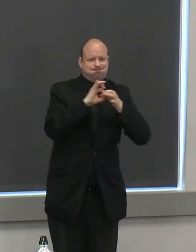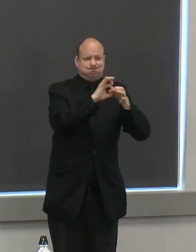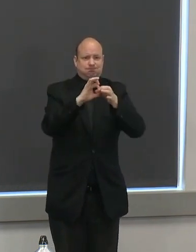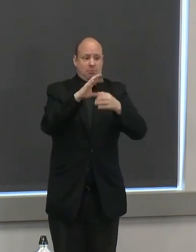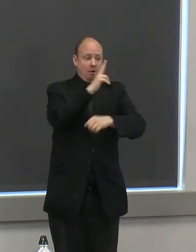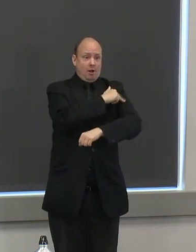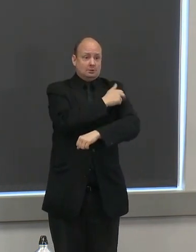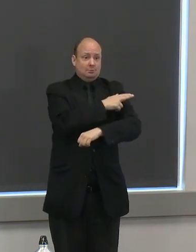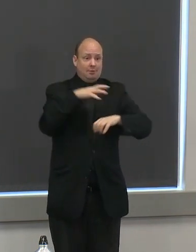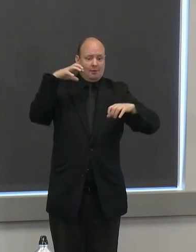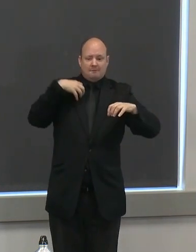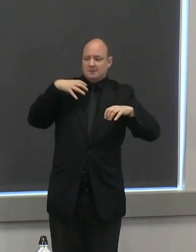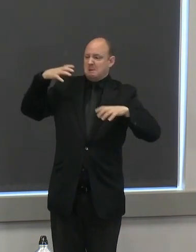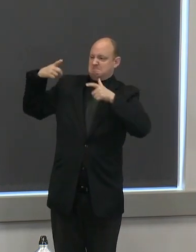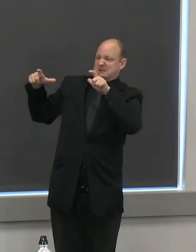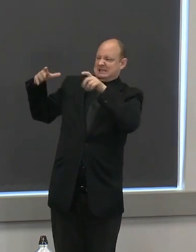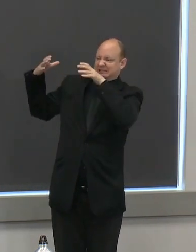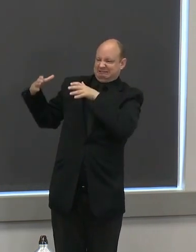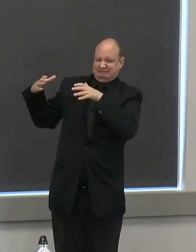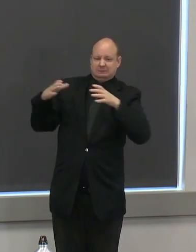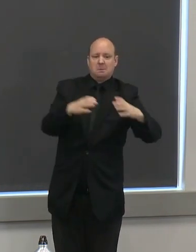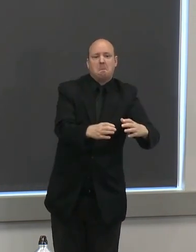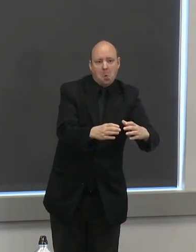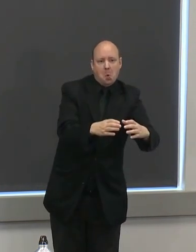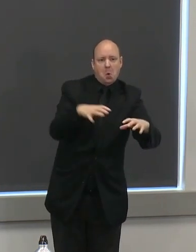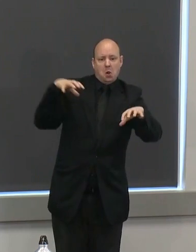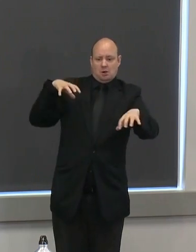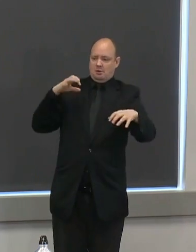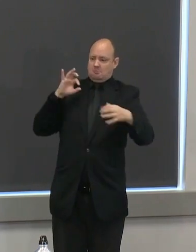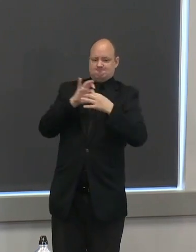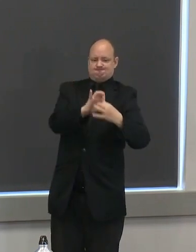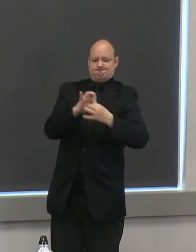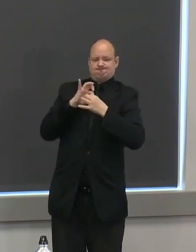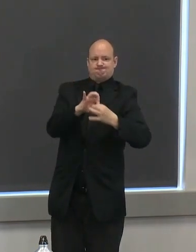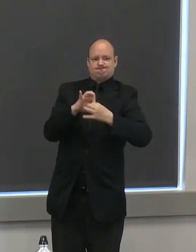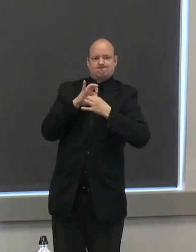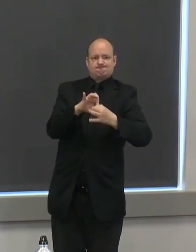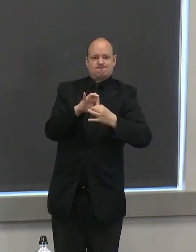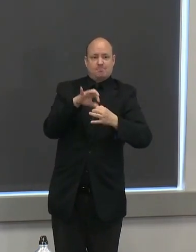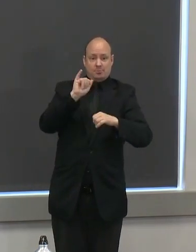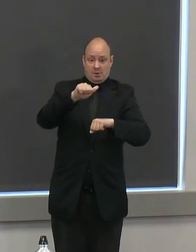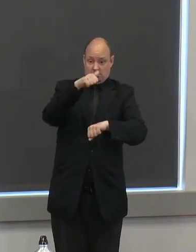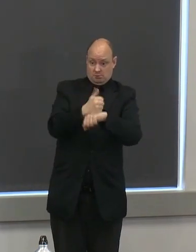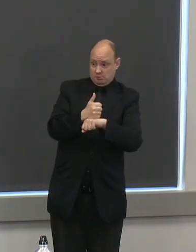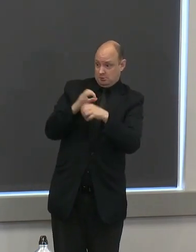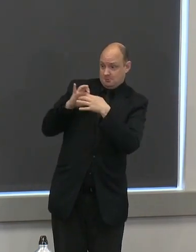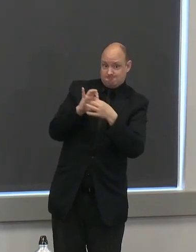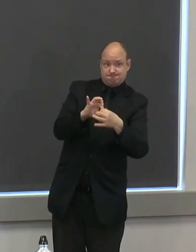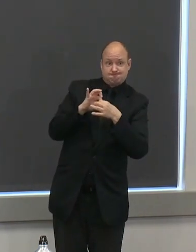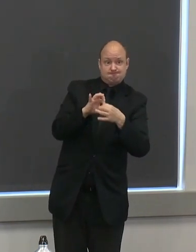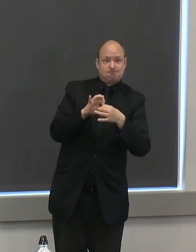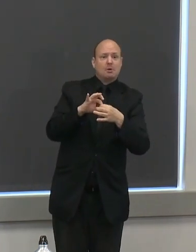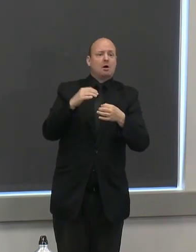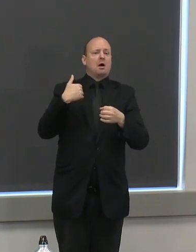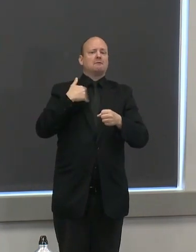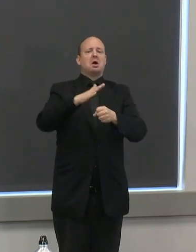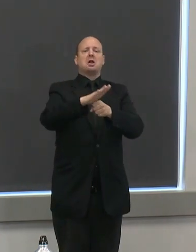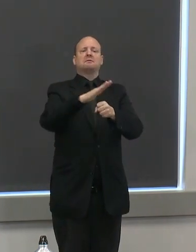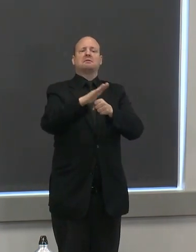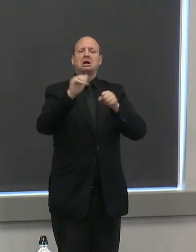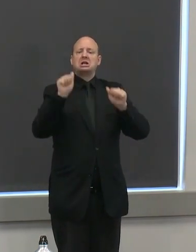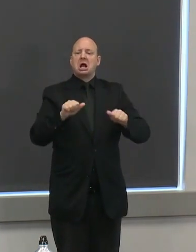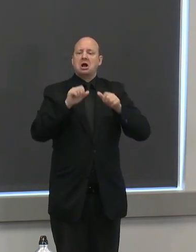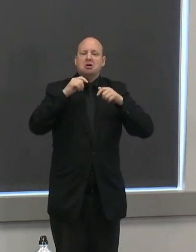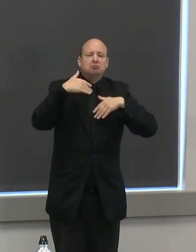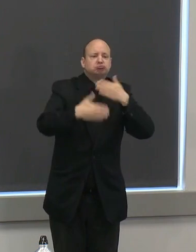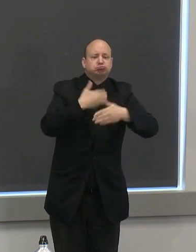when this partnership is fully implemented i believe we will have sufficient capacity to meet these first two